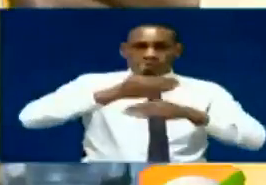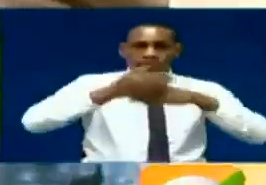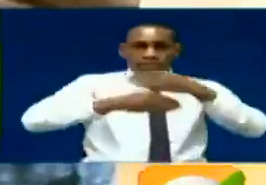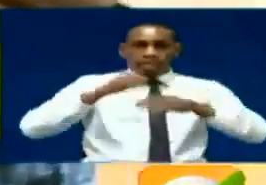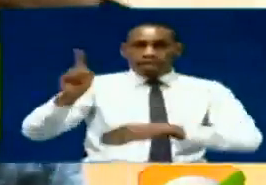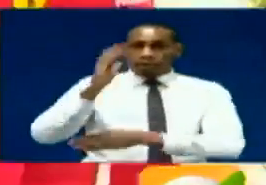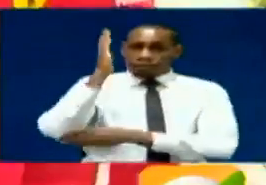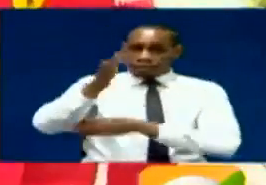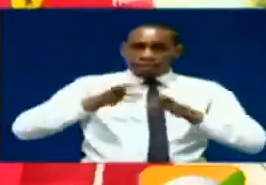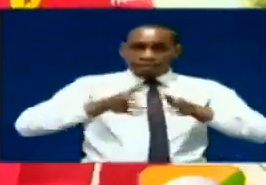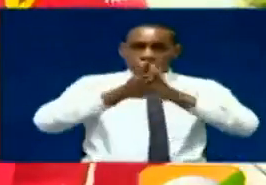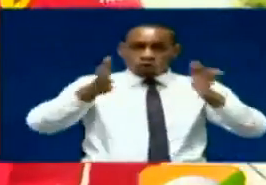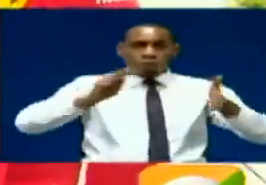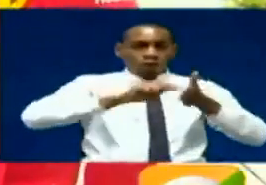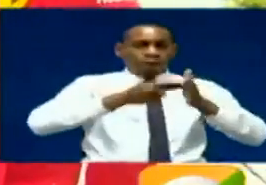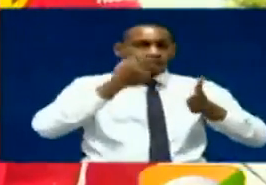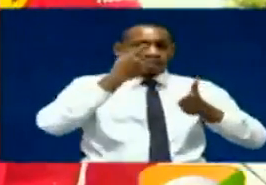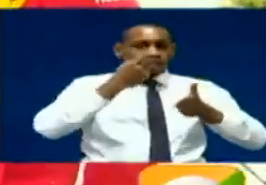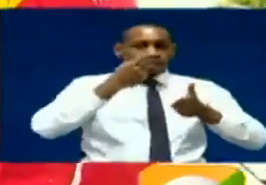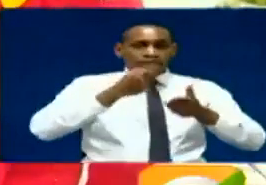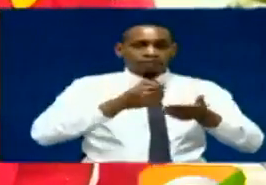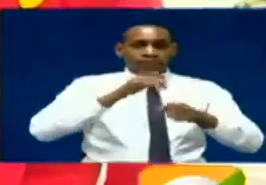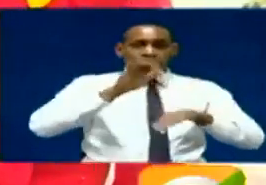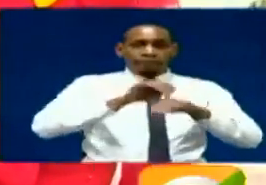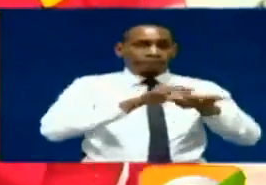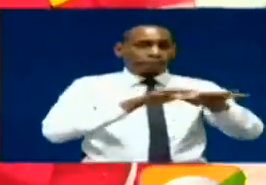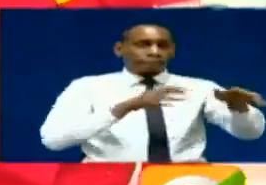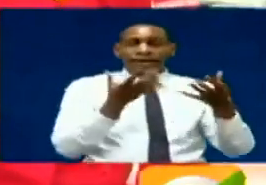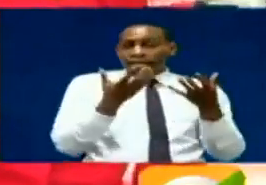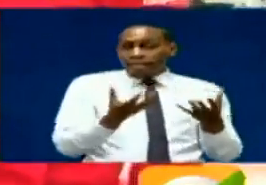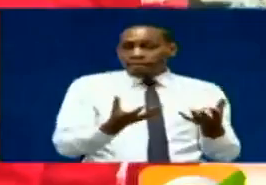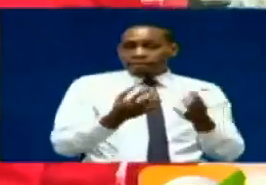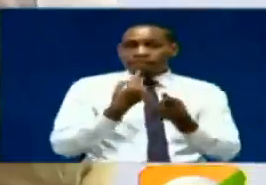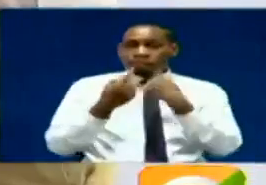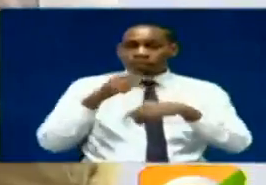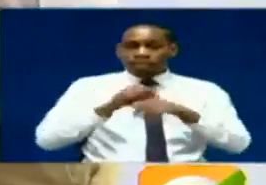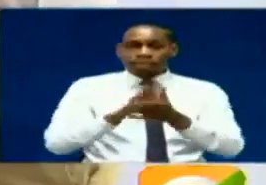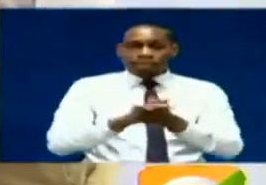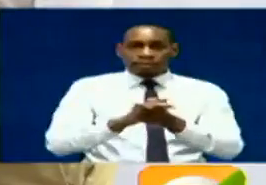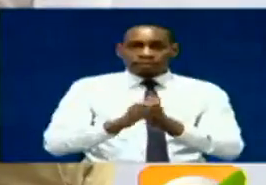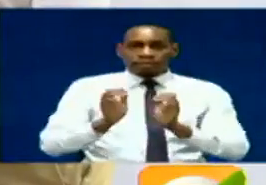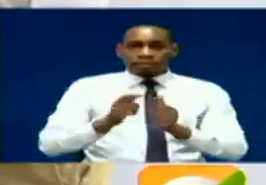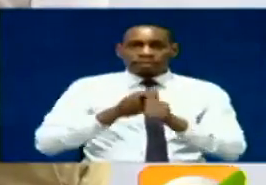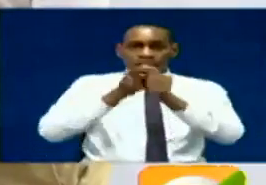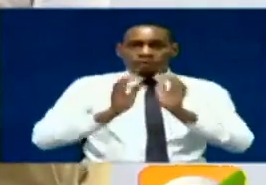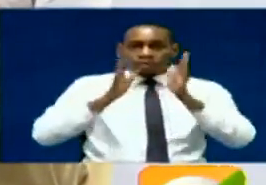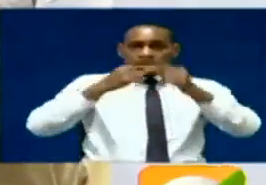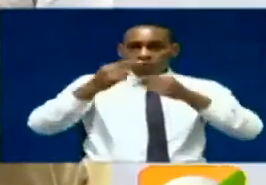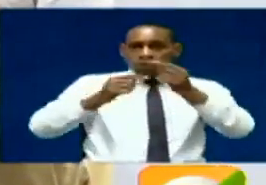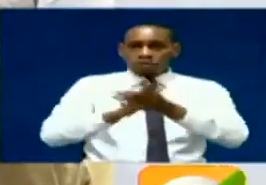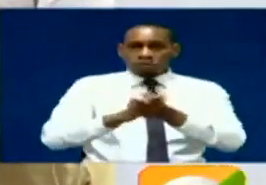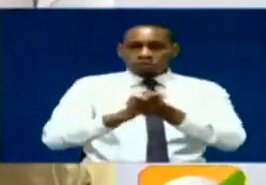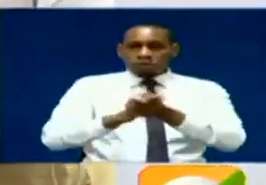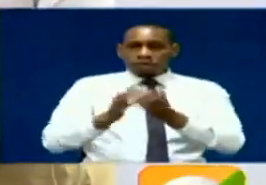Nairobi Expressway. The project has caused massive traffic jams of late. He spoke during a reward ceremony in the ongoing Weka